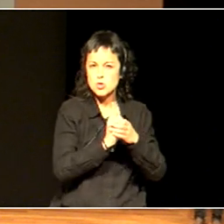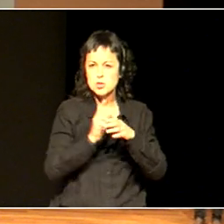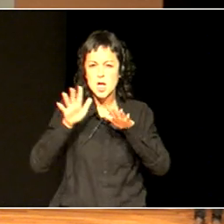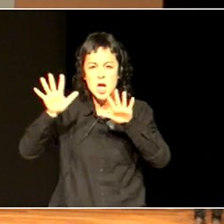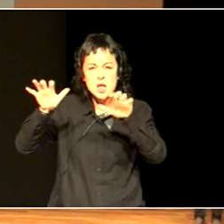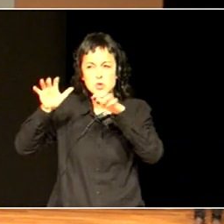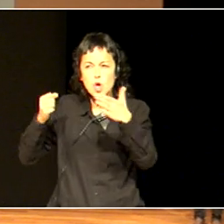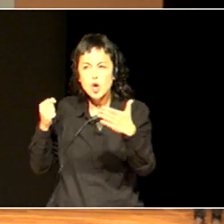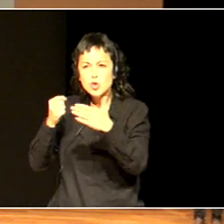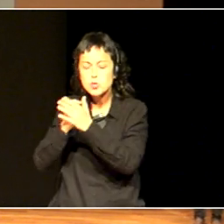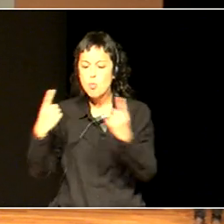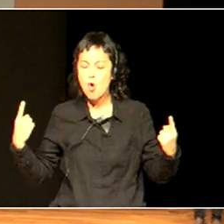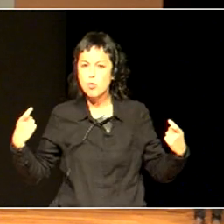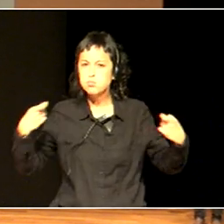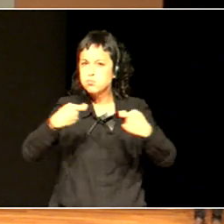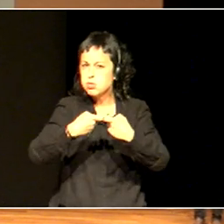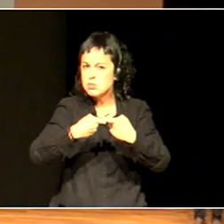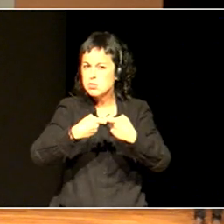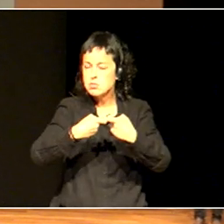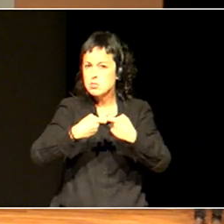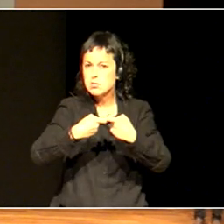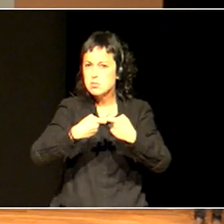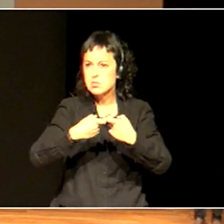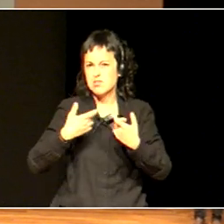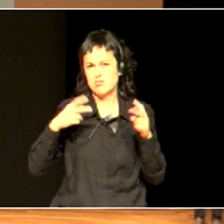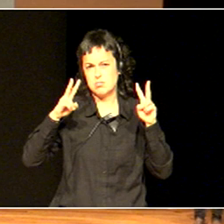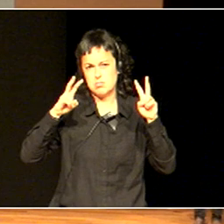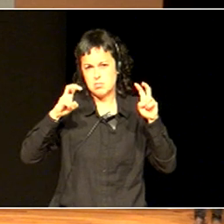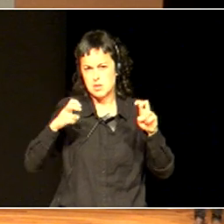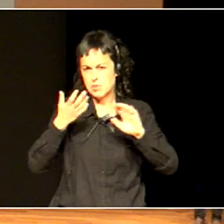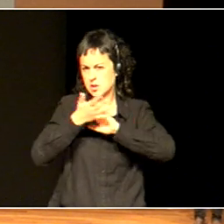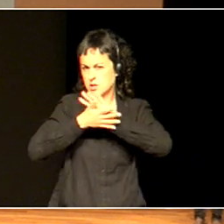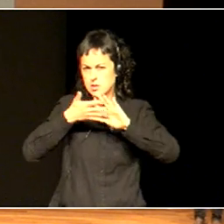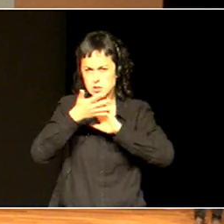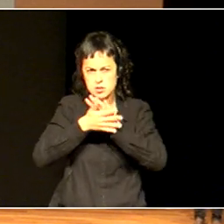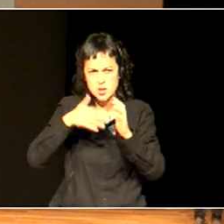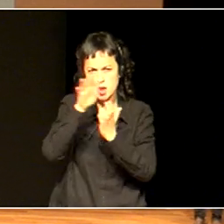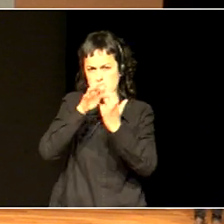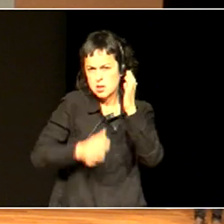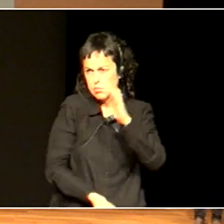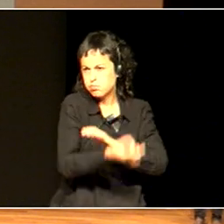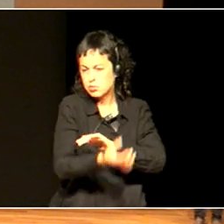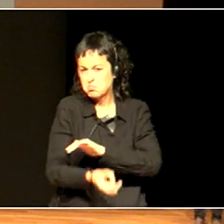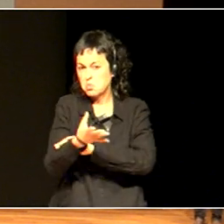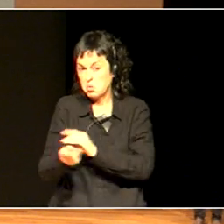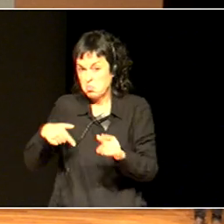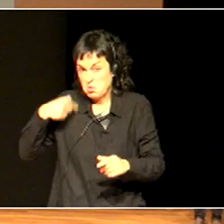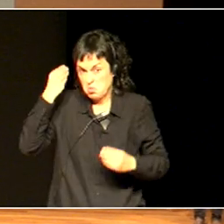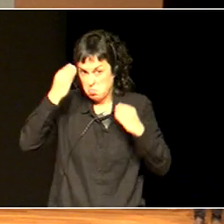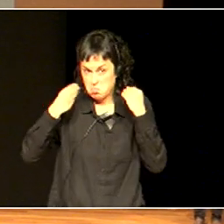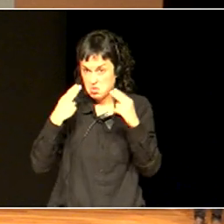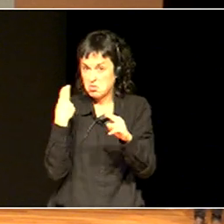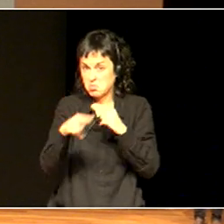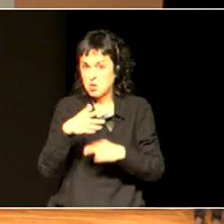thousands of articles written about it. Well, I think I can give the answer and the answer is no. We can